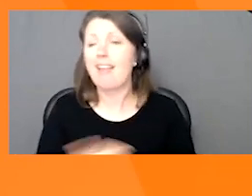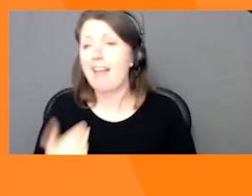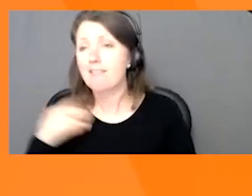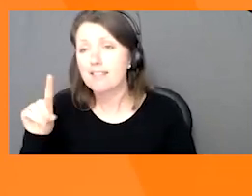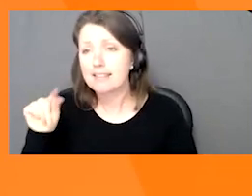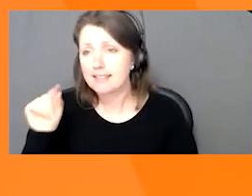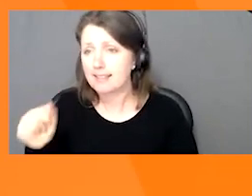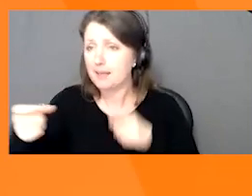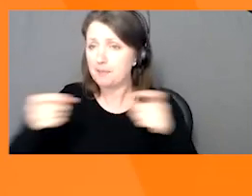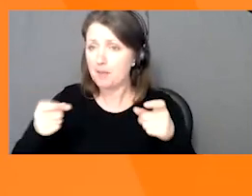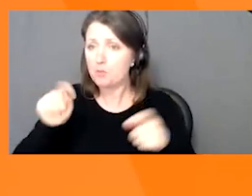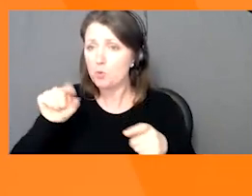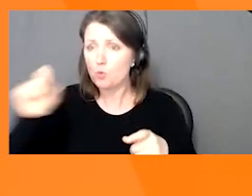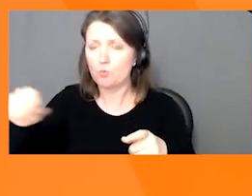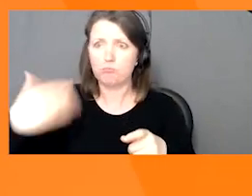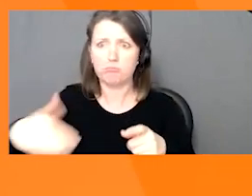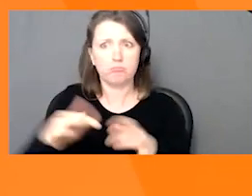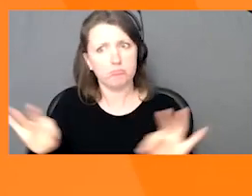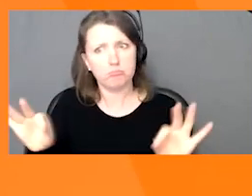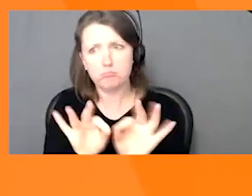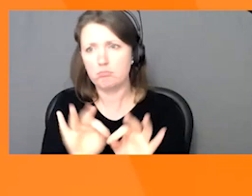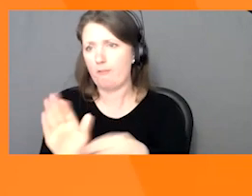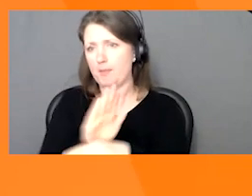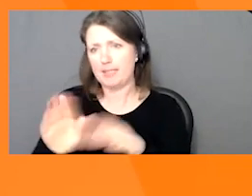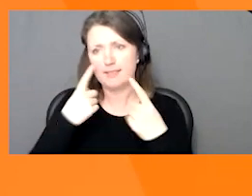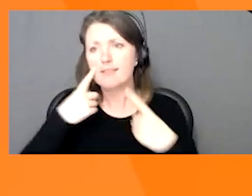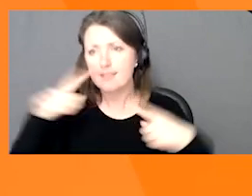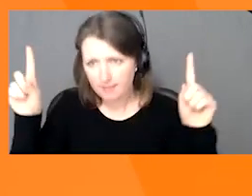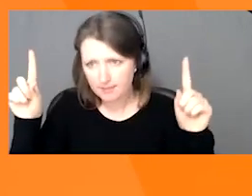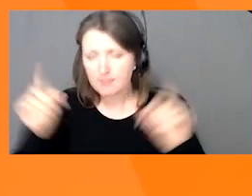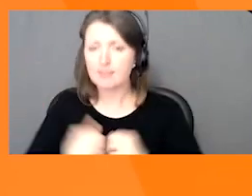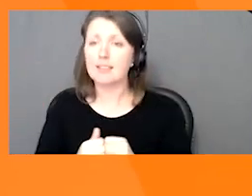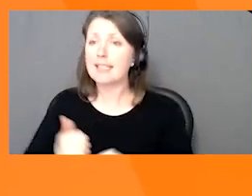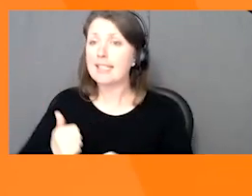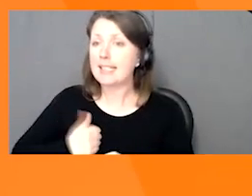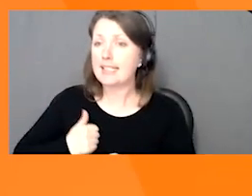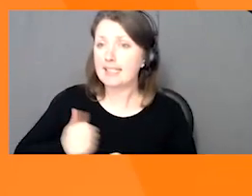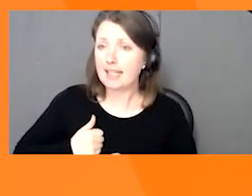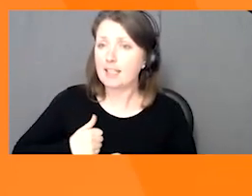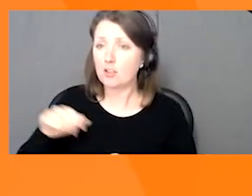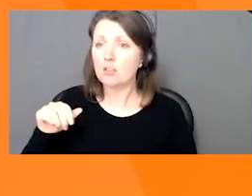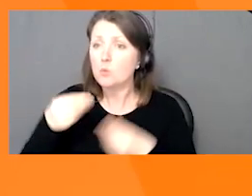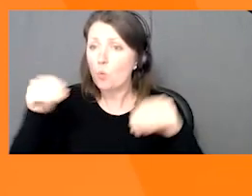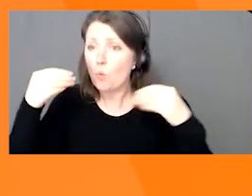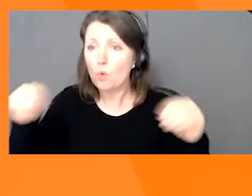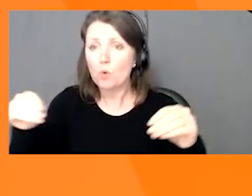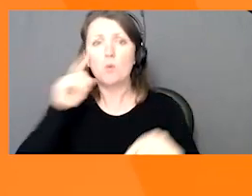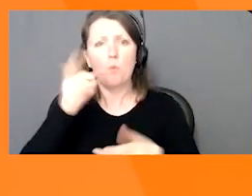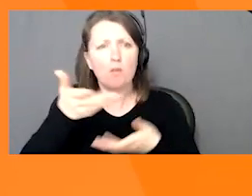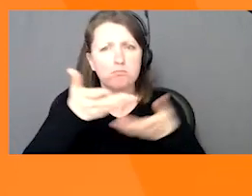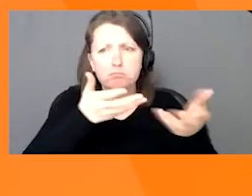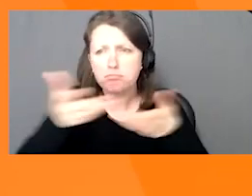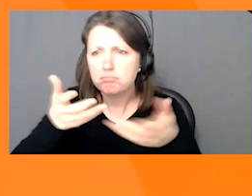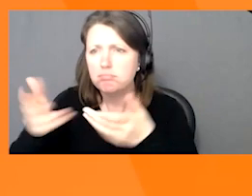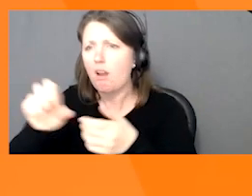critical for business success. Canadian retailers are collaborating with their general merchandise and hard-line trading partners on the